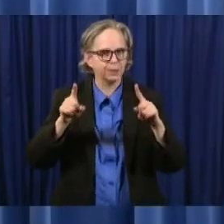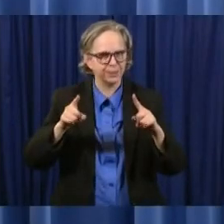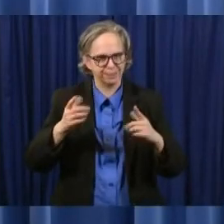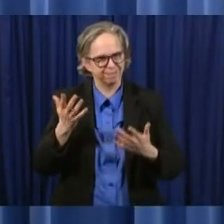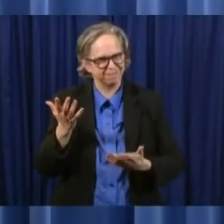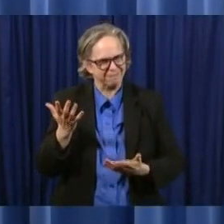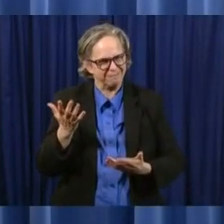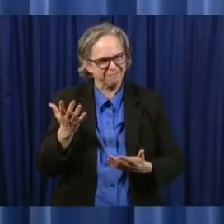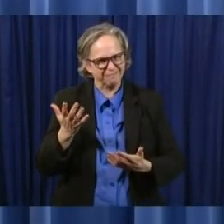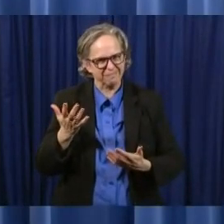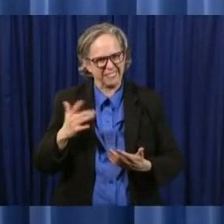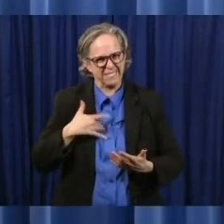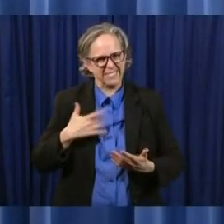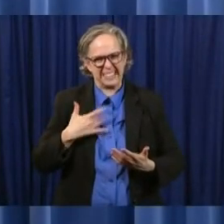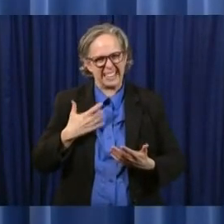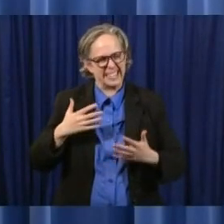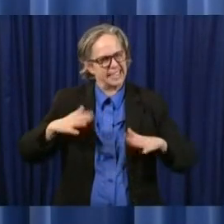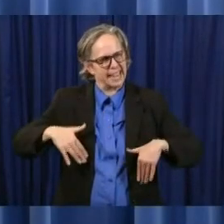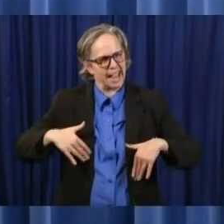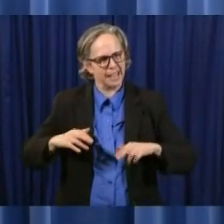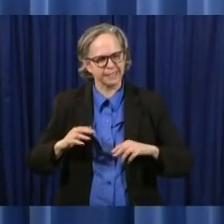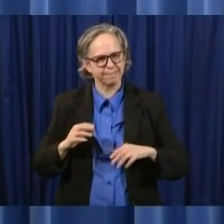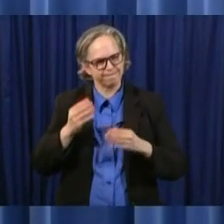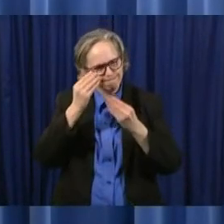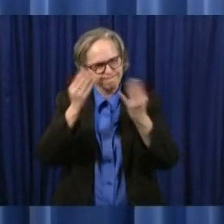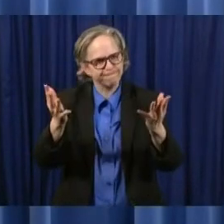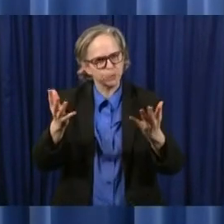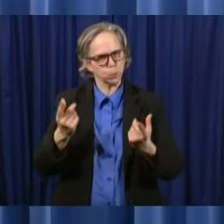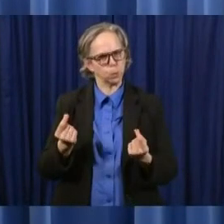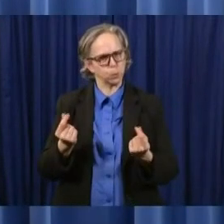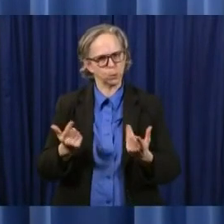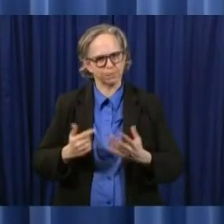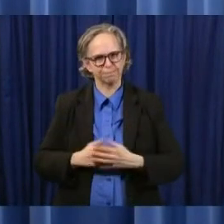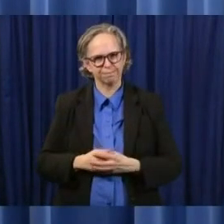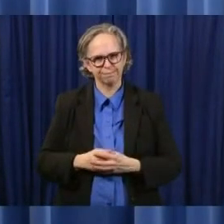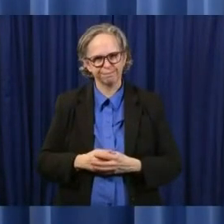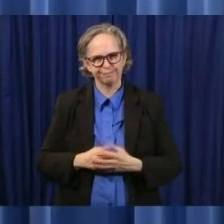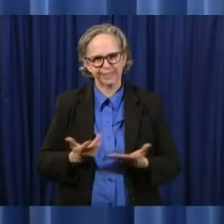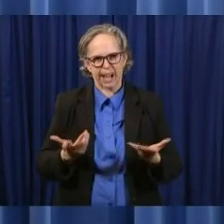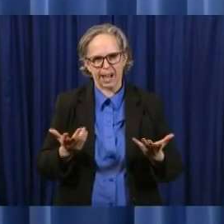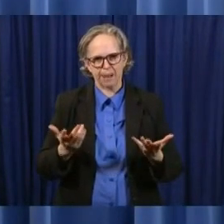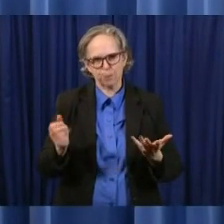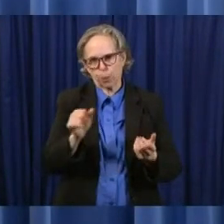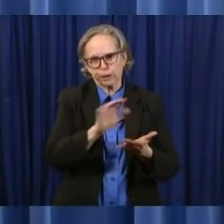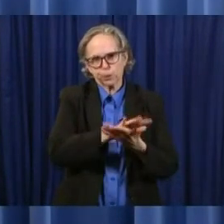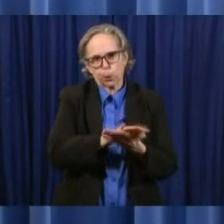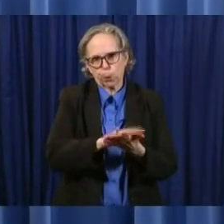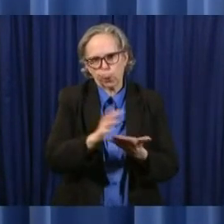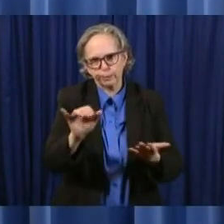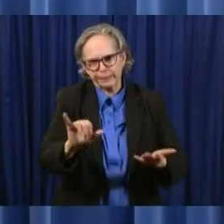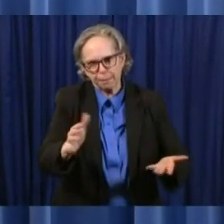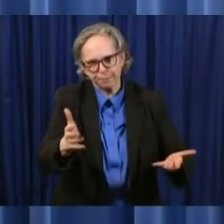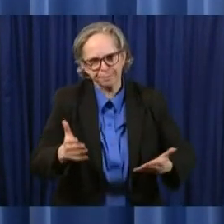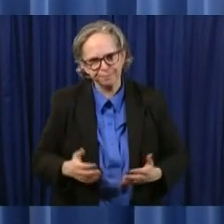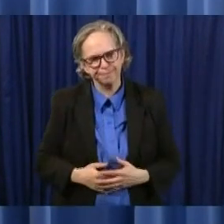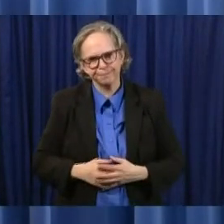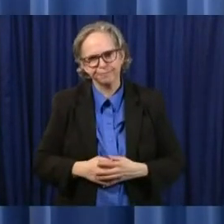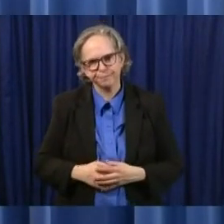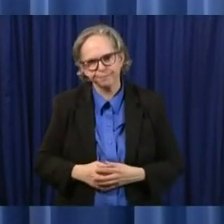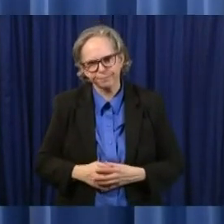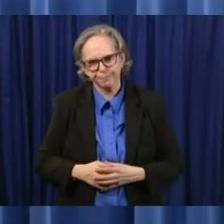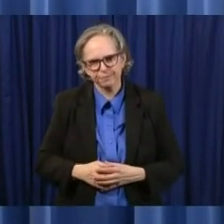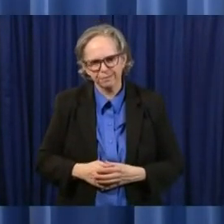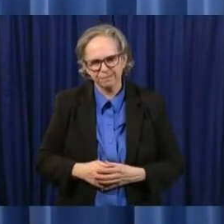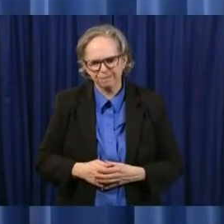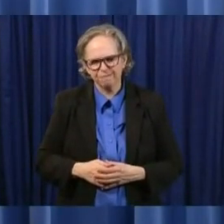could start um just like we felt we have not been able to go back back to school because this is a very